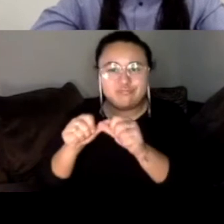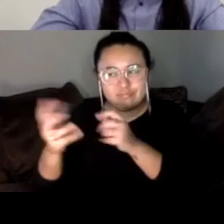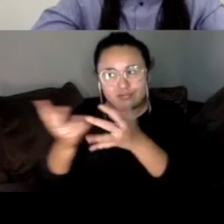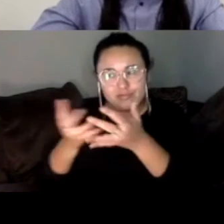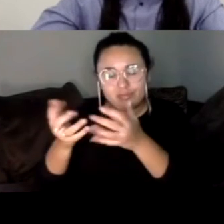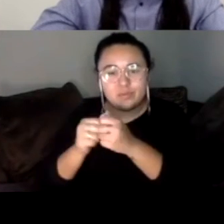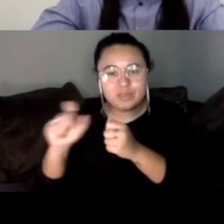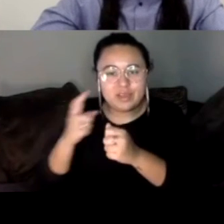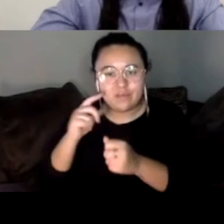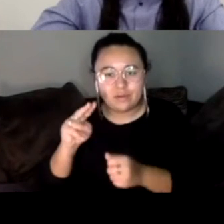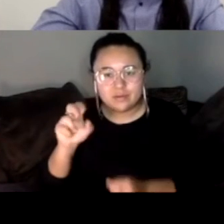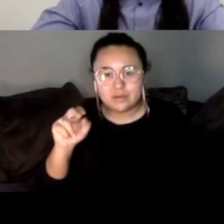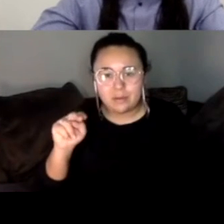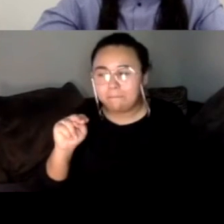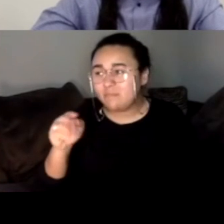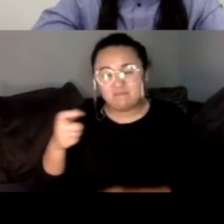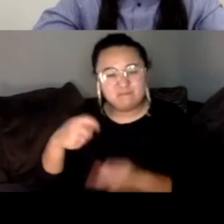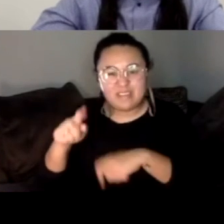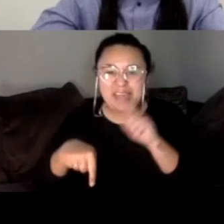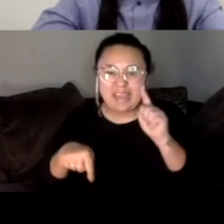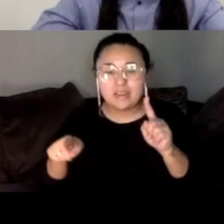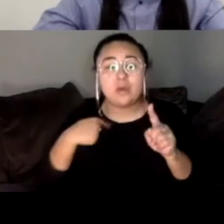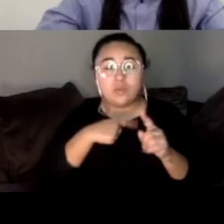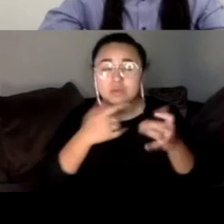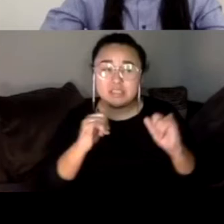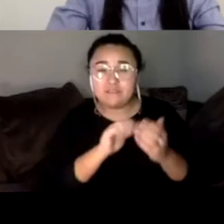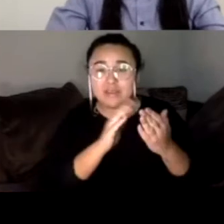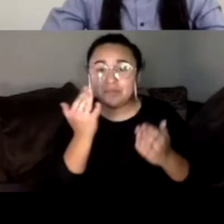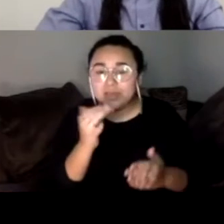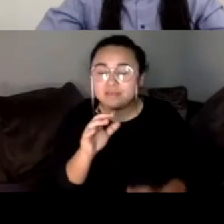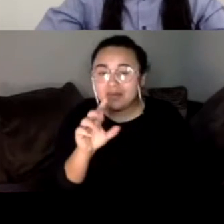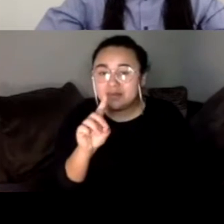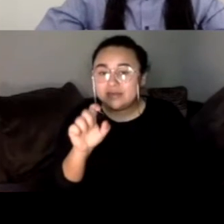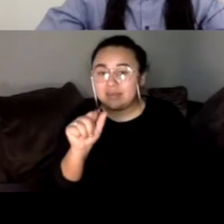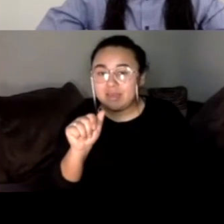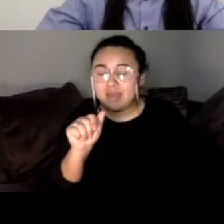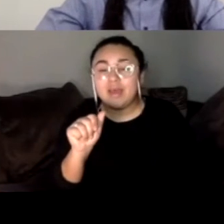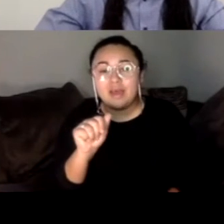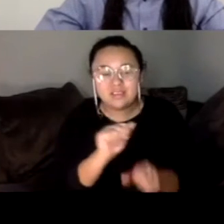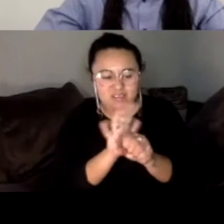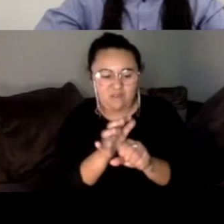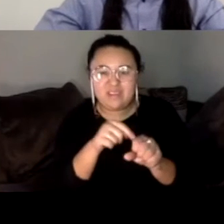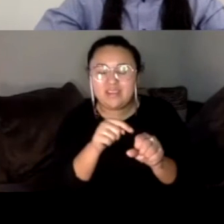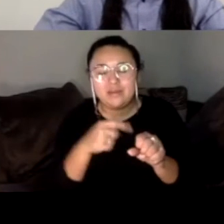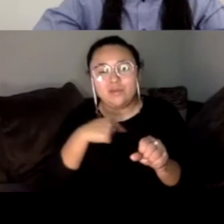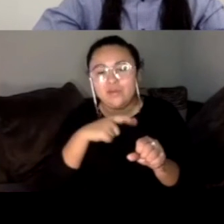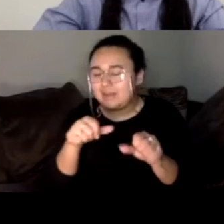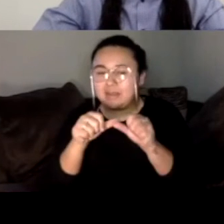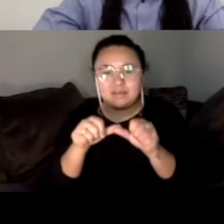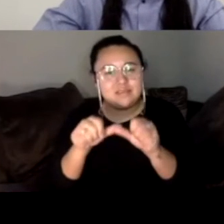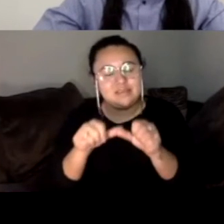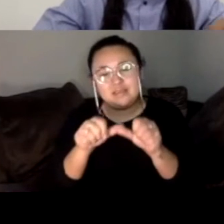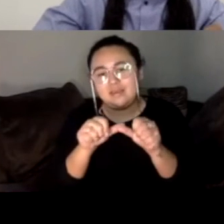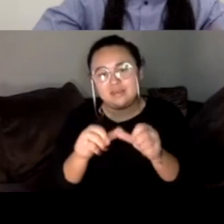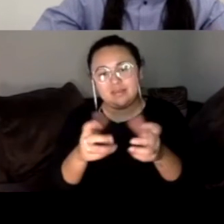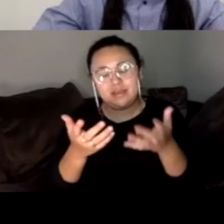facing, um, uh, because of the Delta variant, uh, we need consistency in terms of dealing with the public